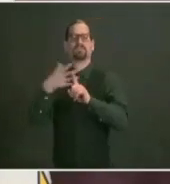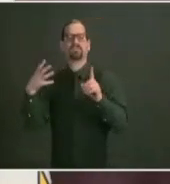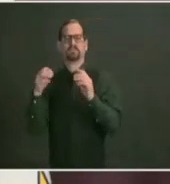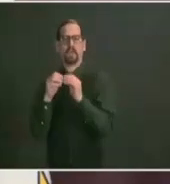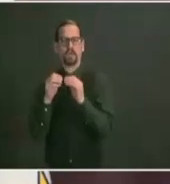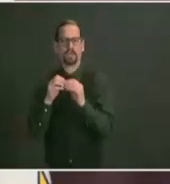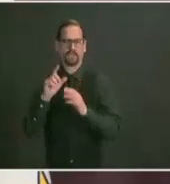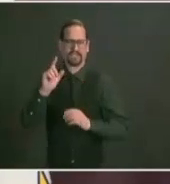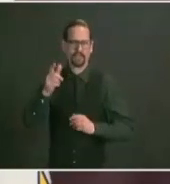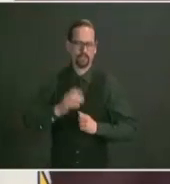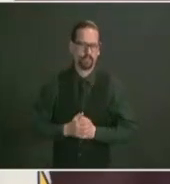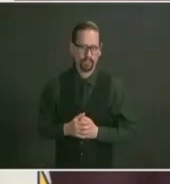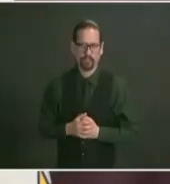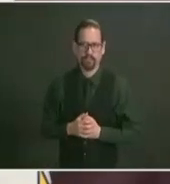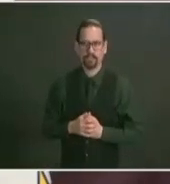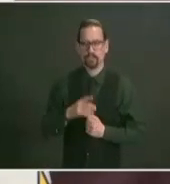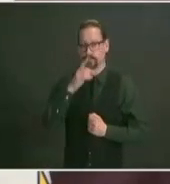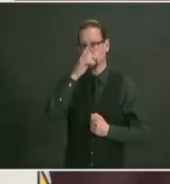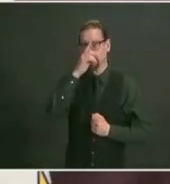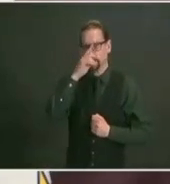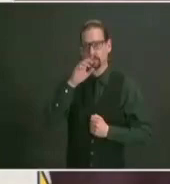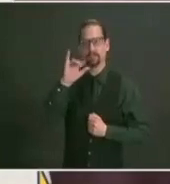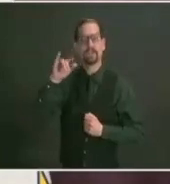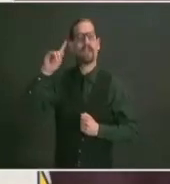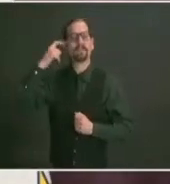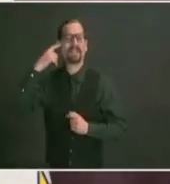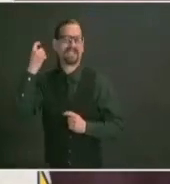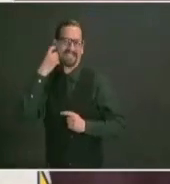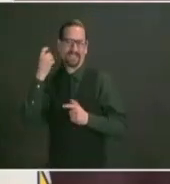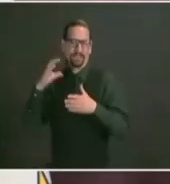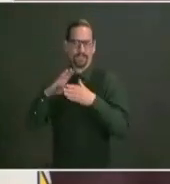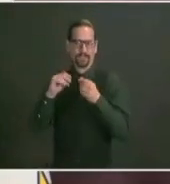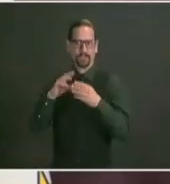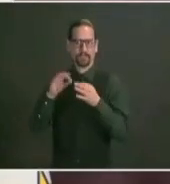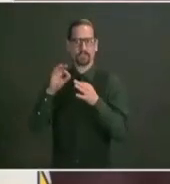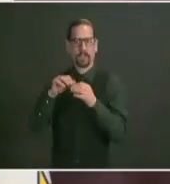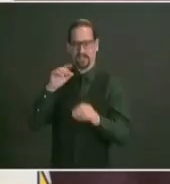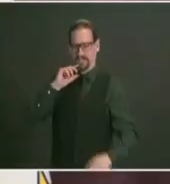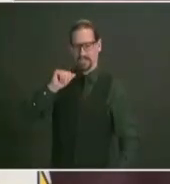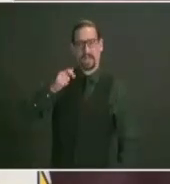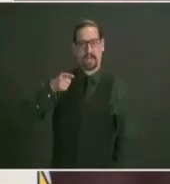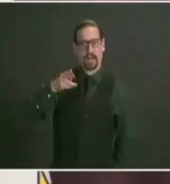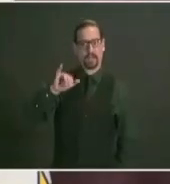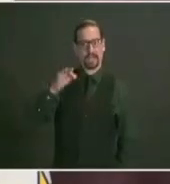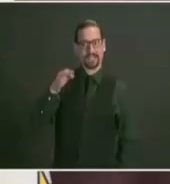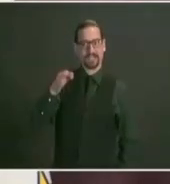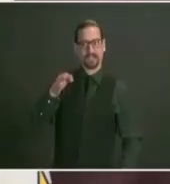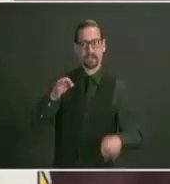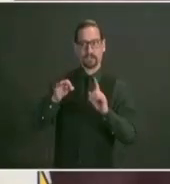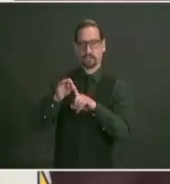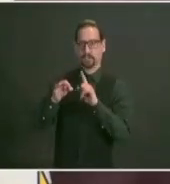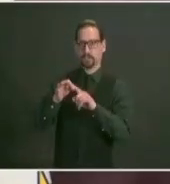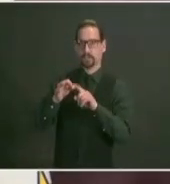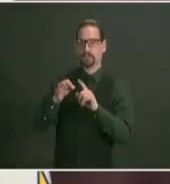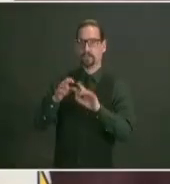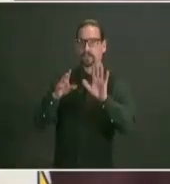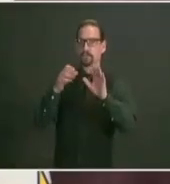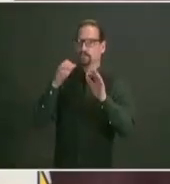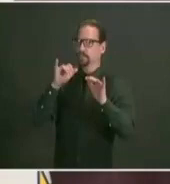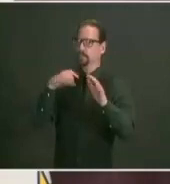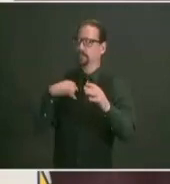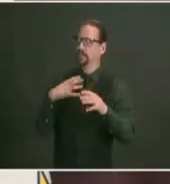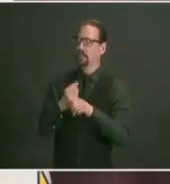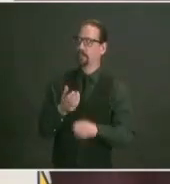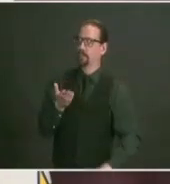about april 19th just to help people understand that we are getting close and as you'll hear further details